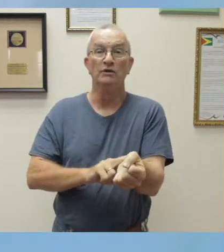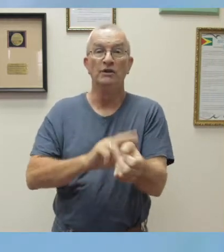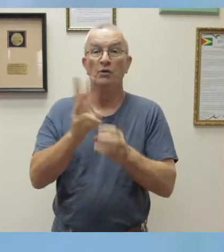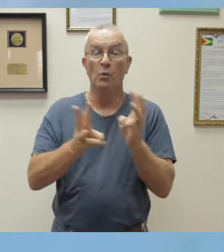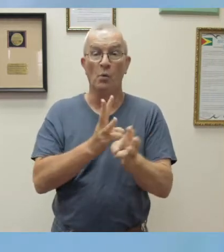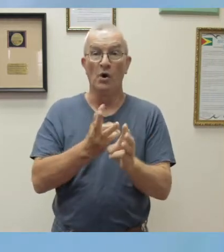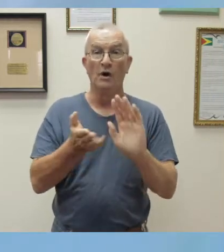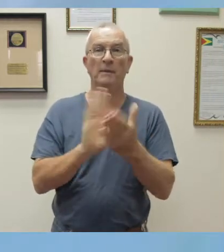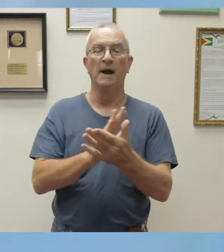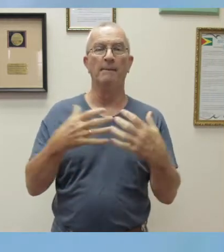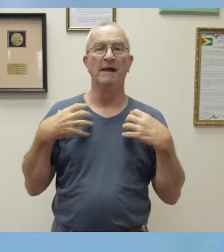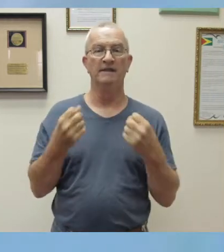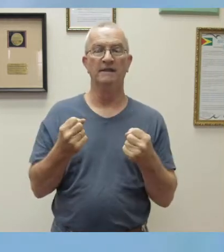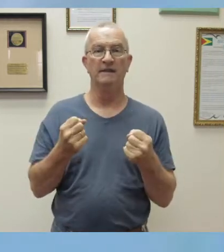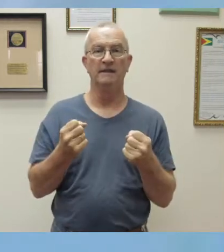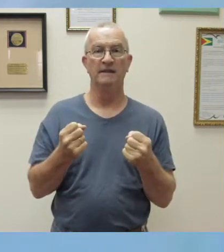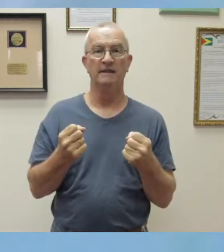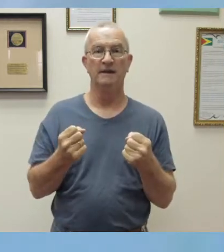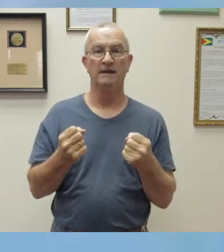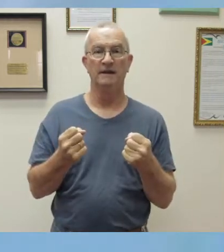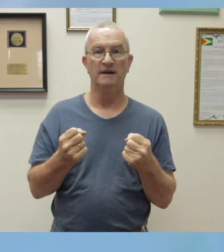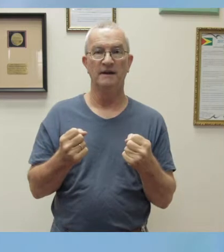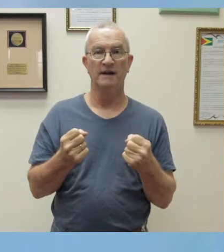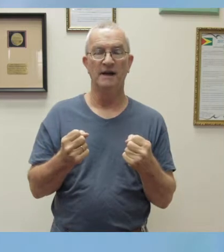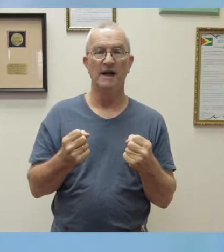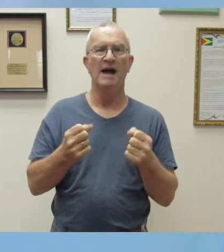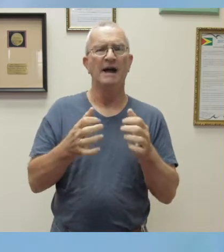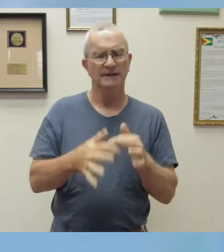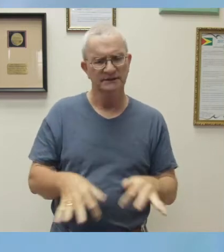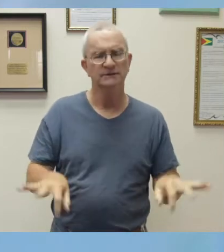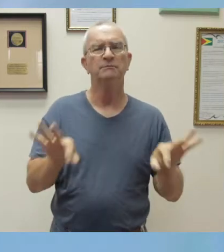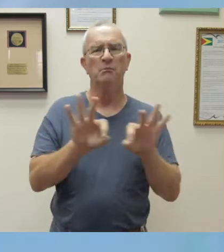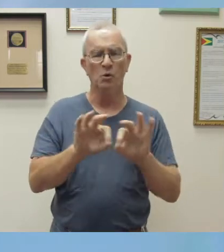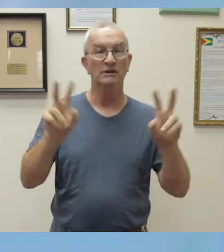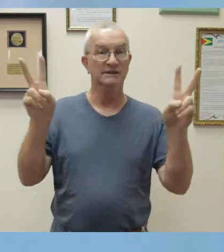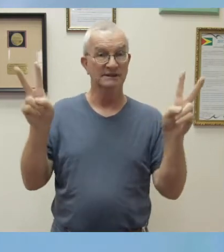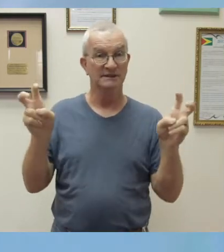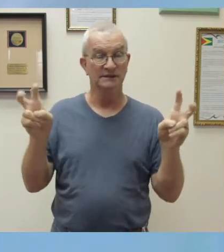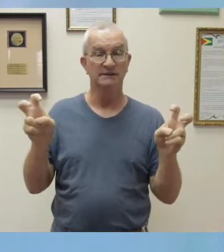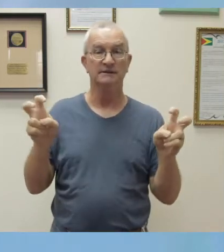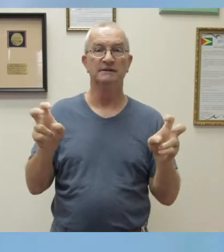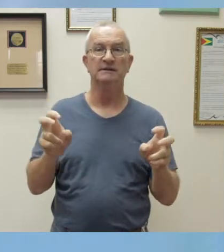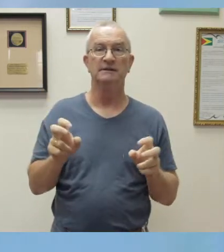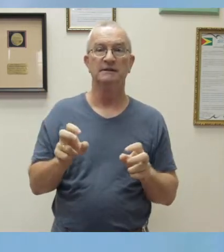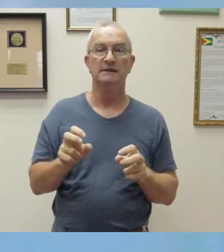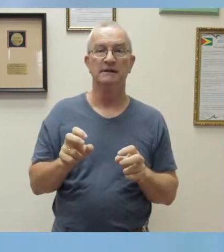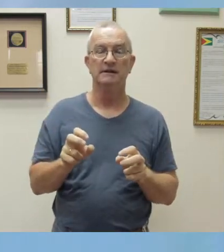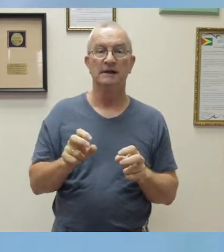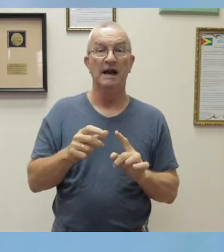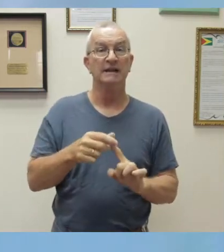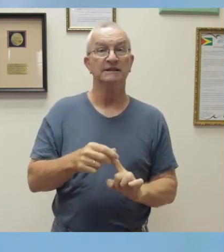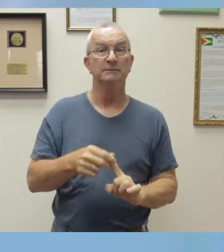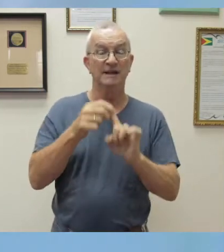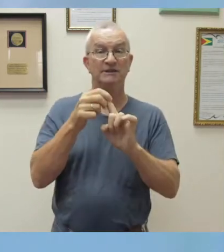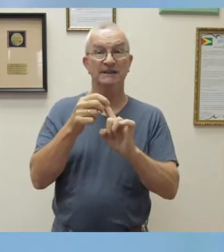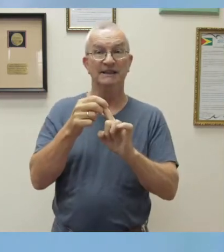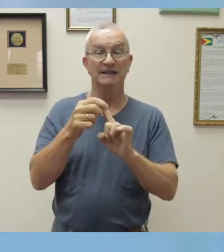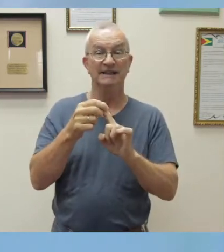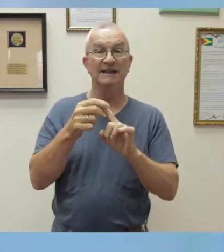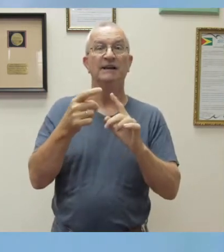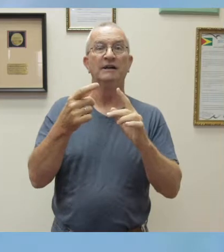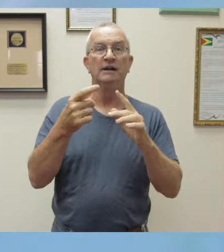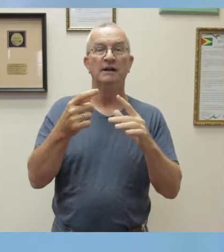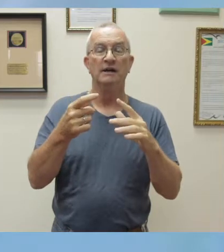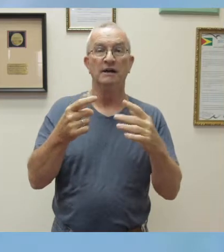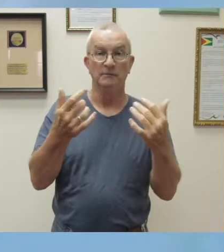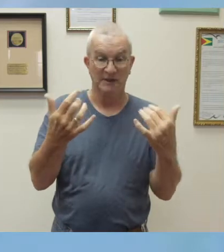A significant and fitting slogan, especially in the wake of the COVID-19 pandemic,